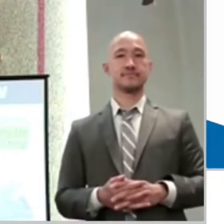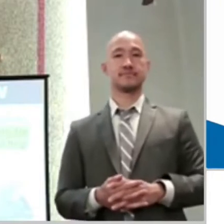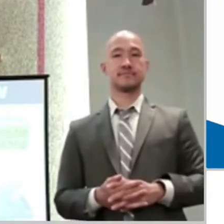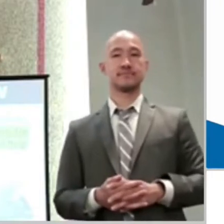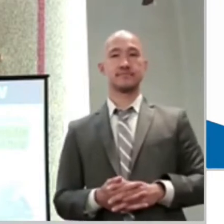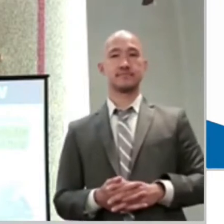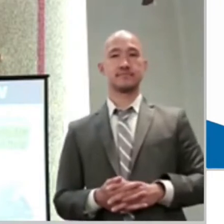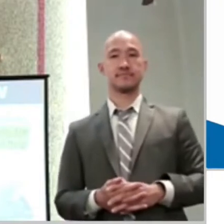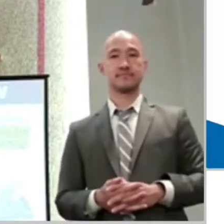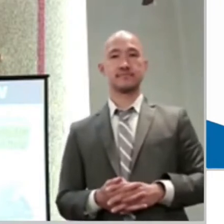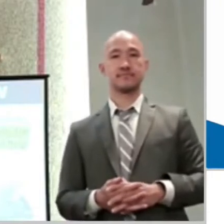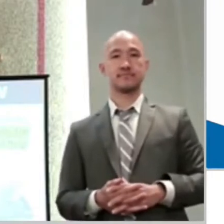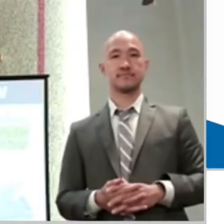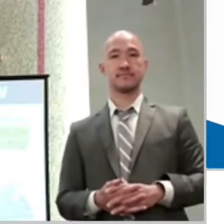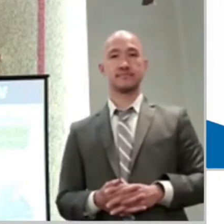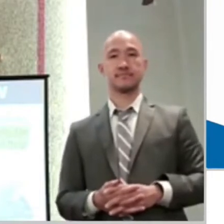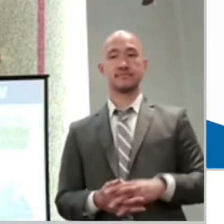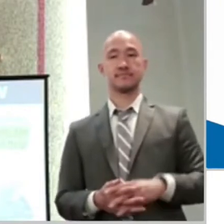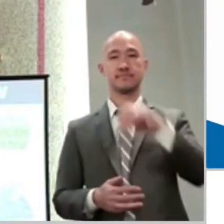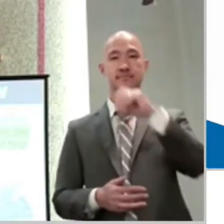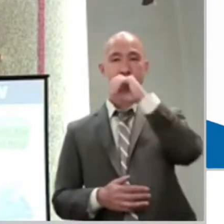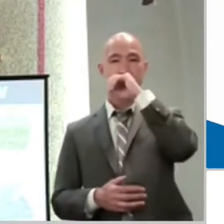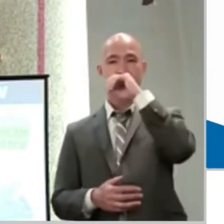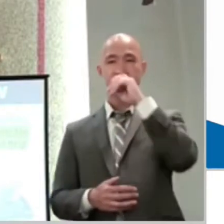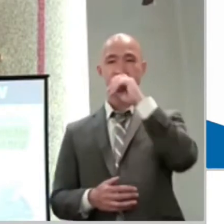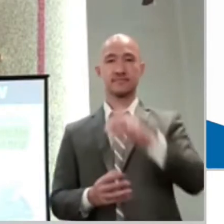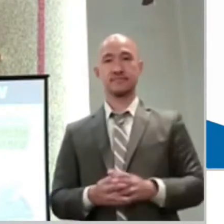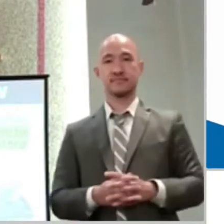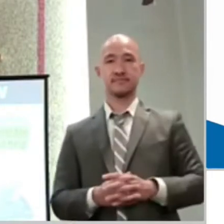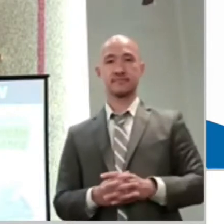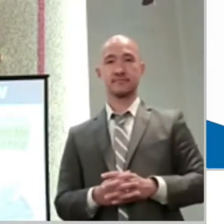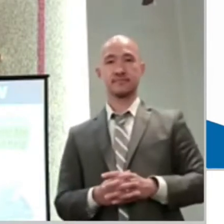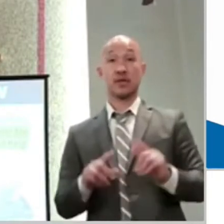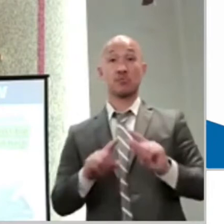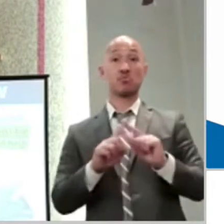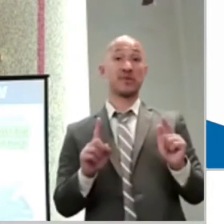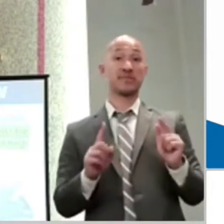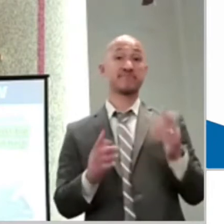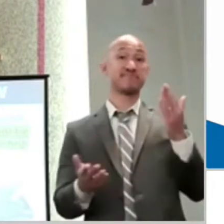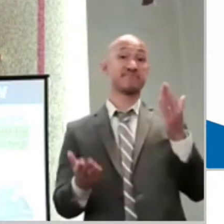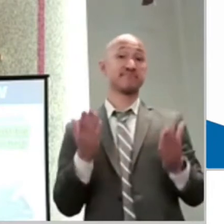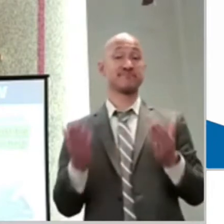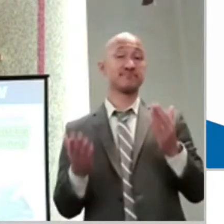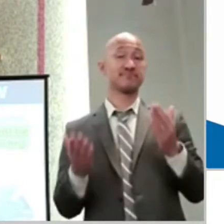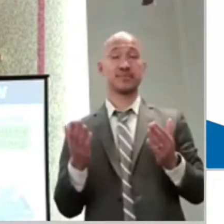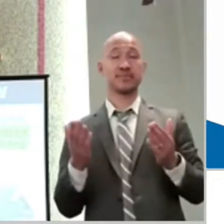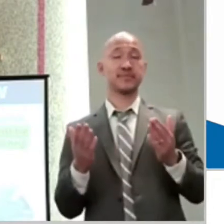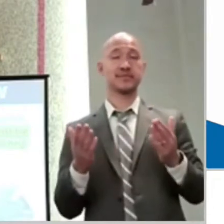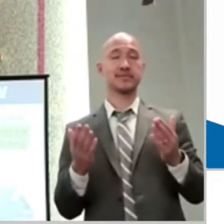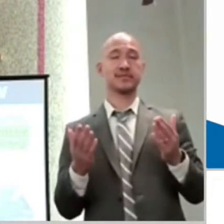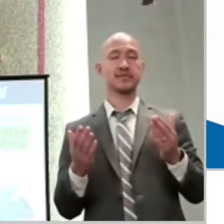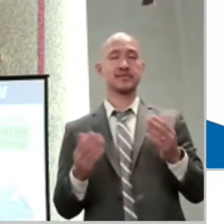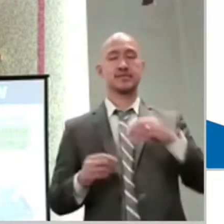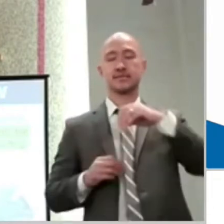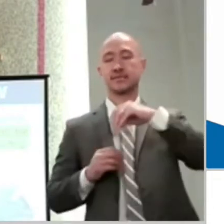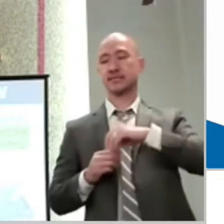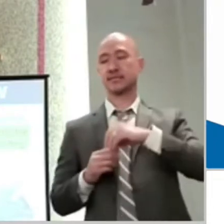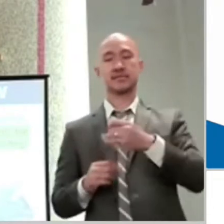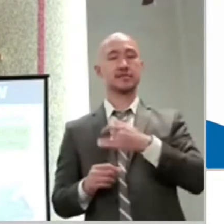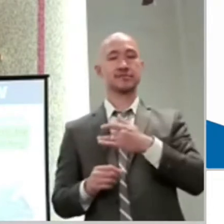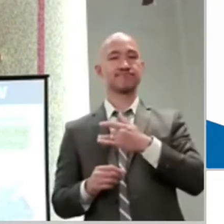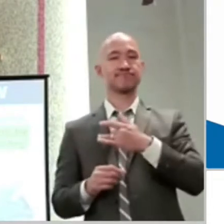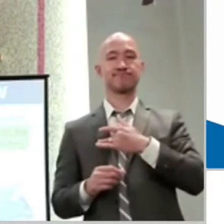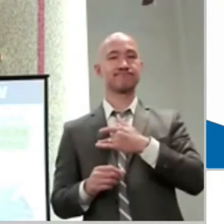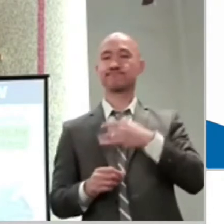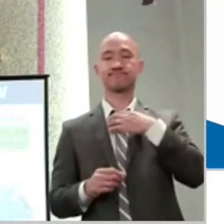Not really looking to develop a deeper connection with the Lord, with your father, with your heavenly father, which is